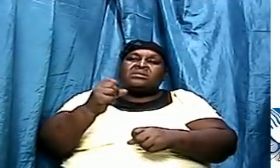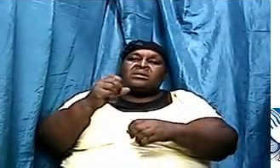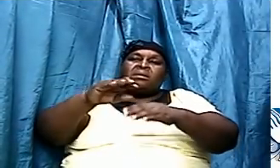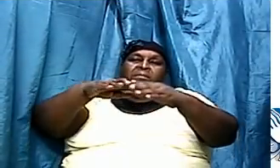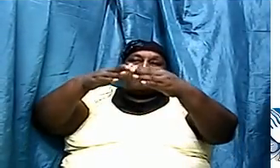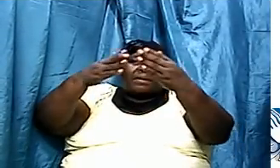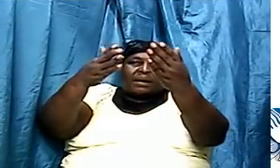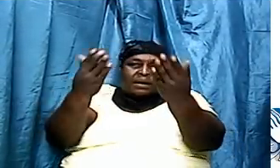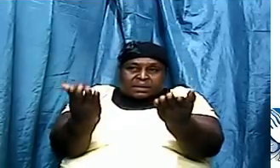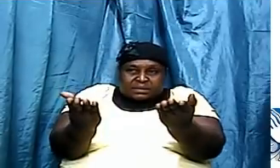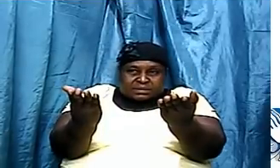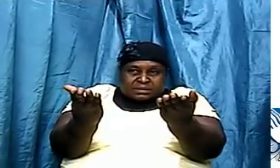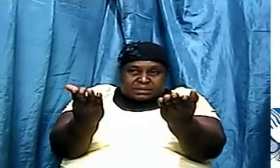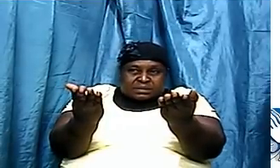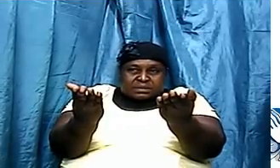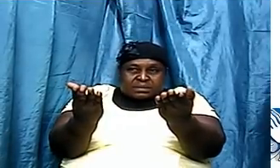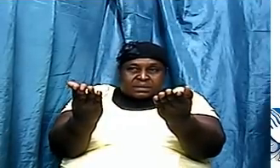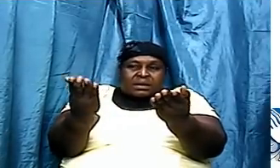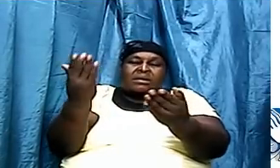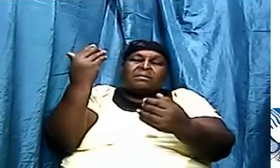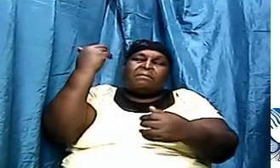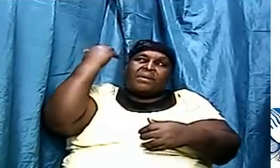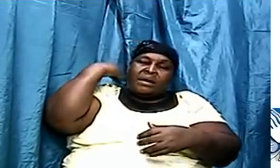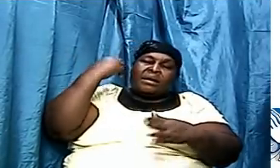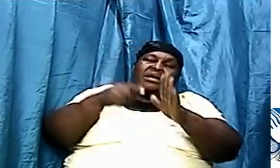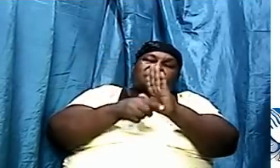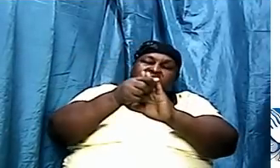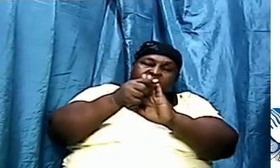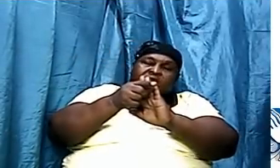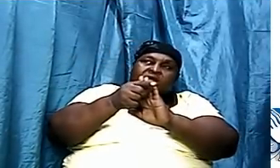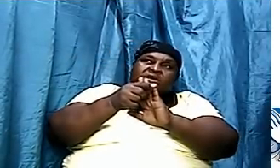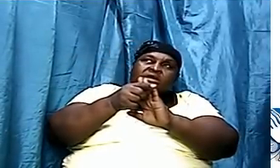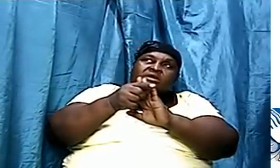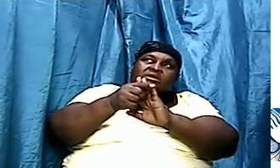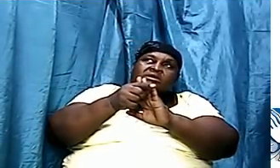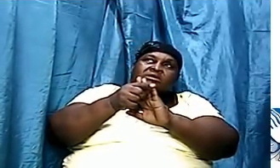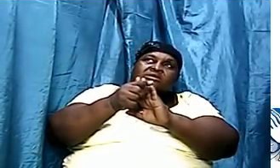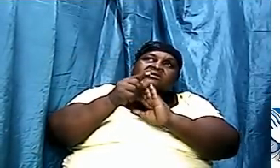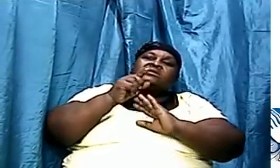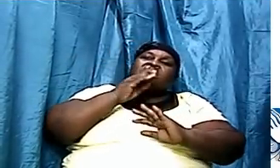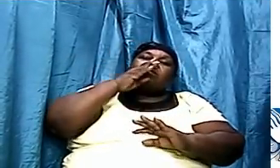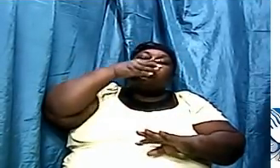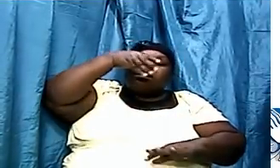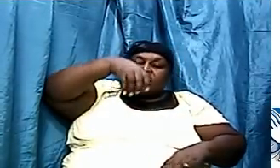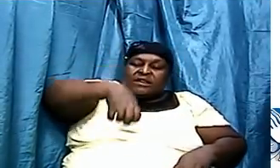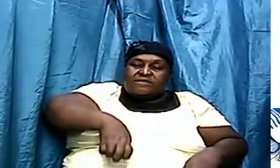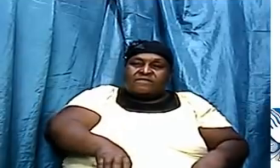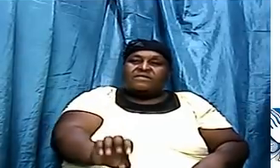giant elephants and giant turtles. My God.